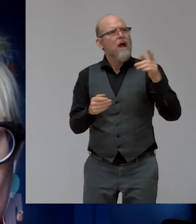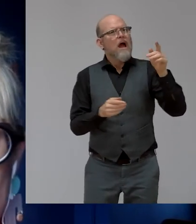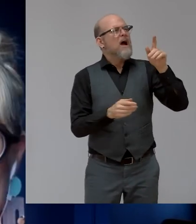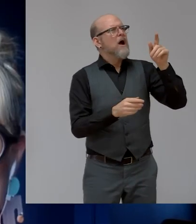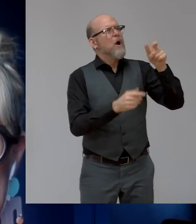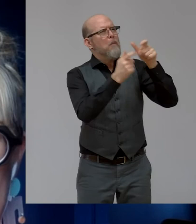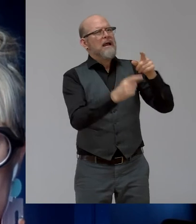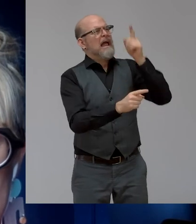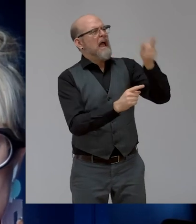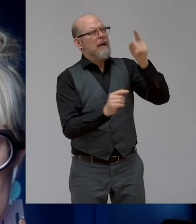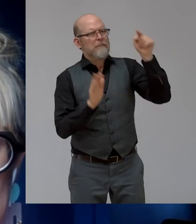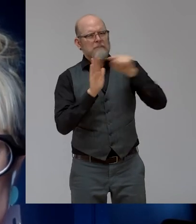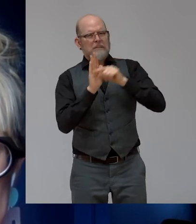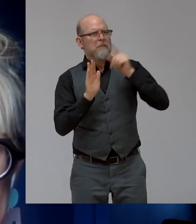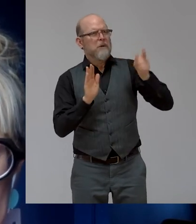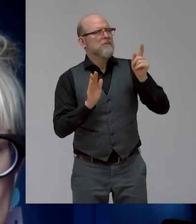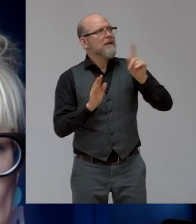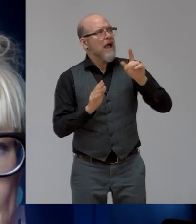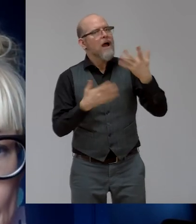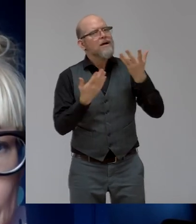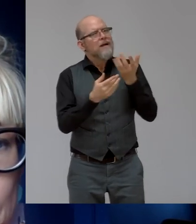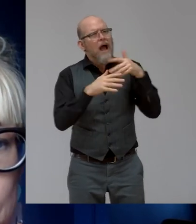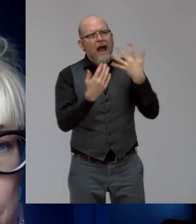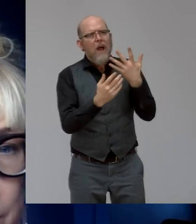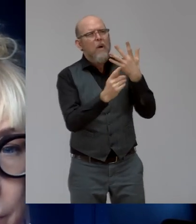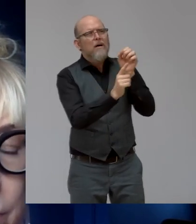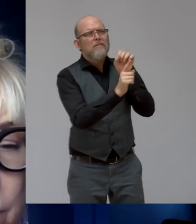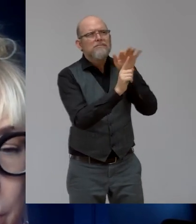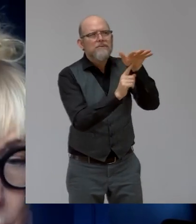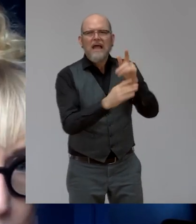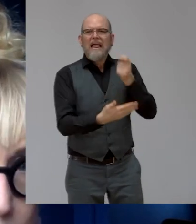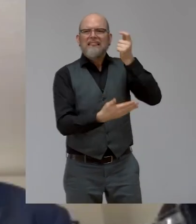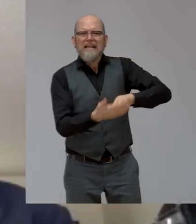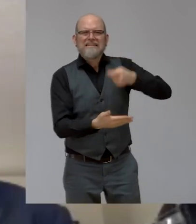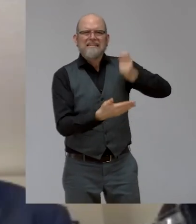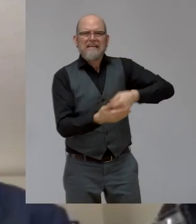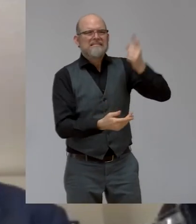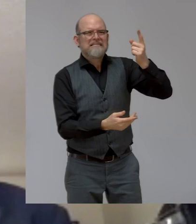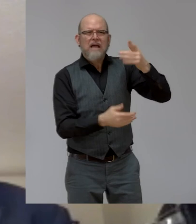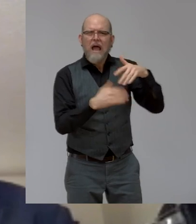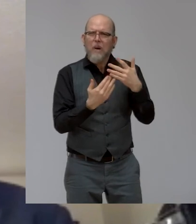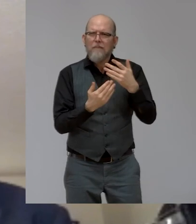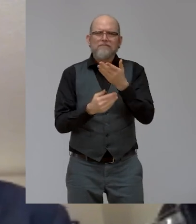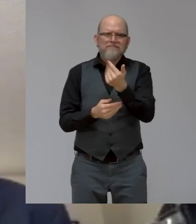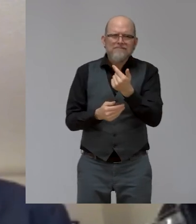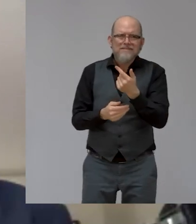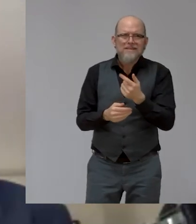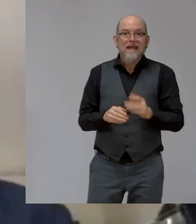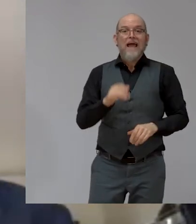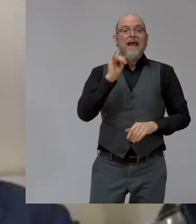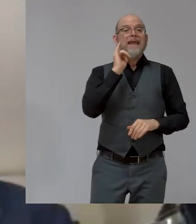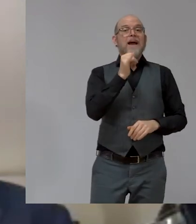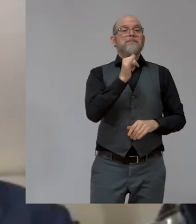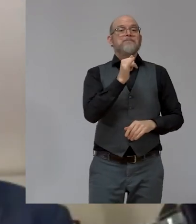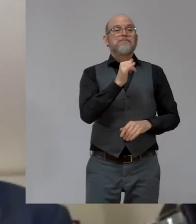Do any of you have a sense of that? I think you're right. And if I can connect this with your previous statement that you said that